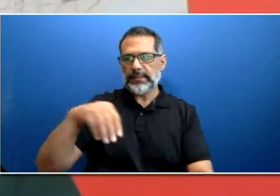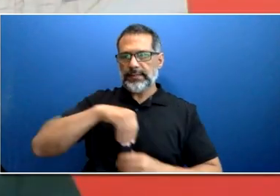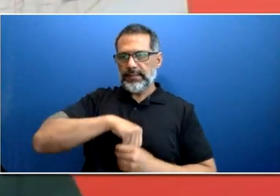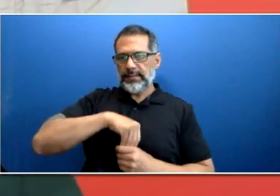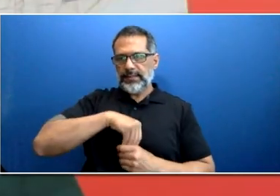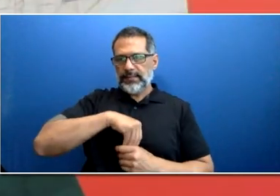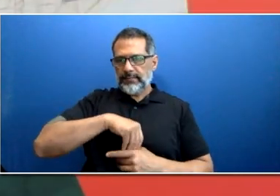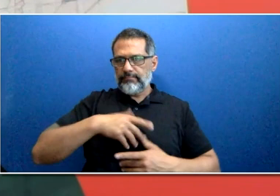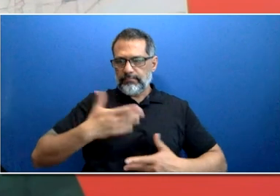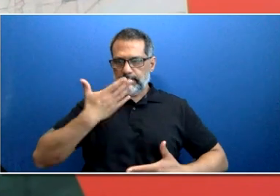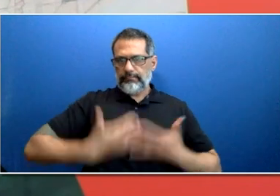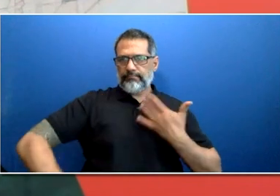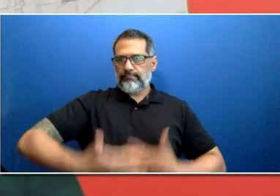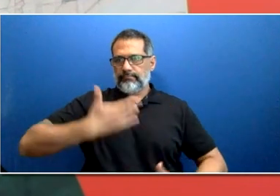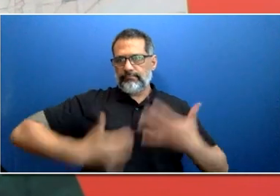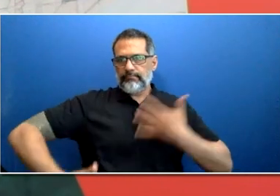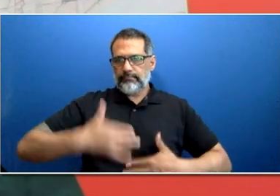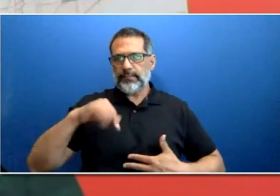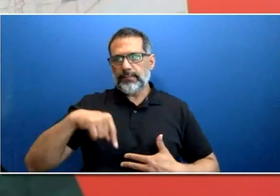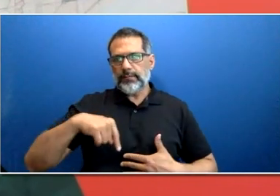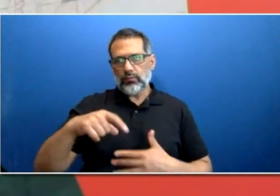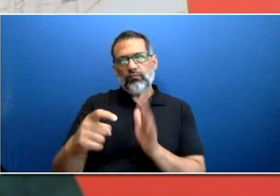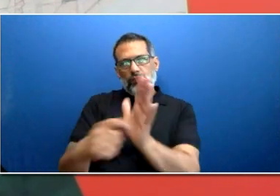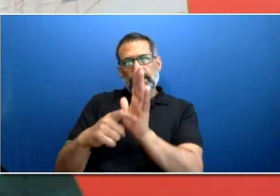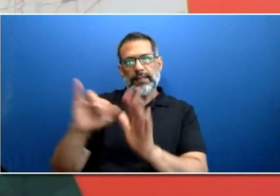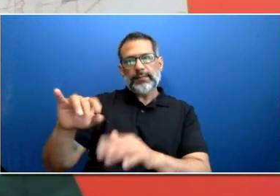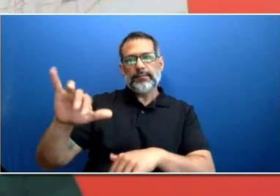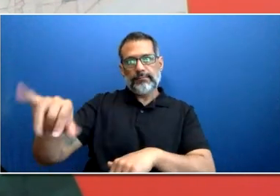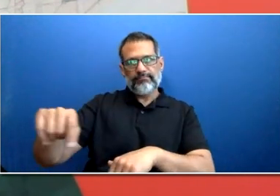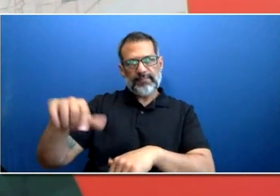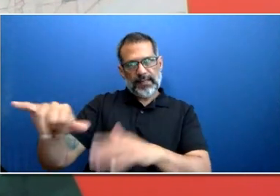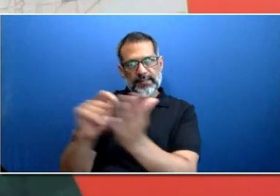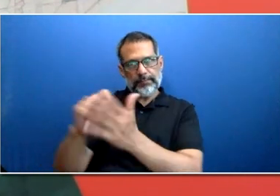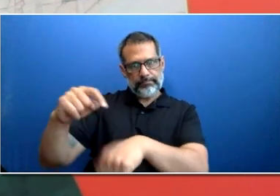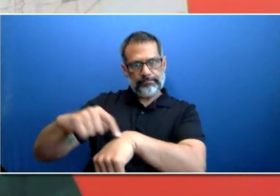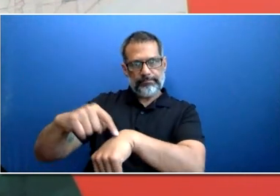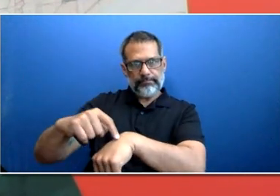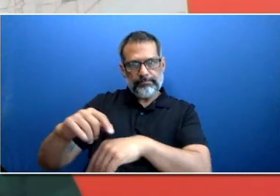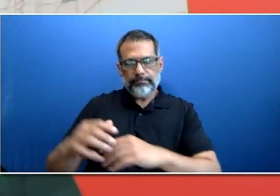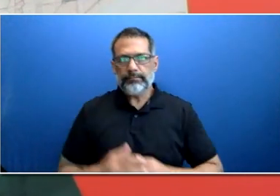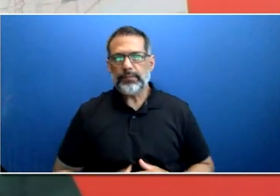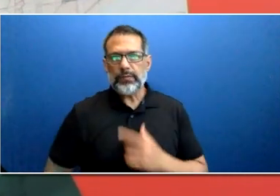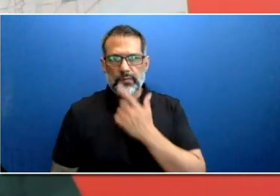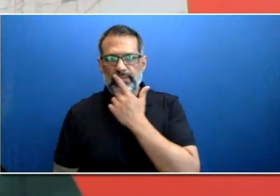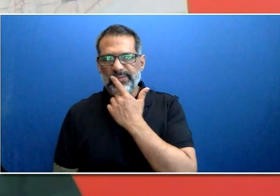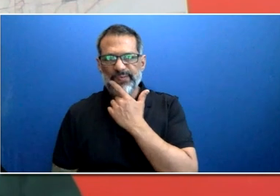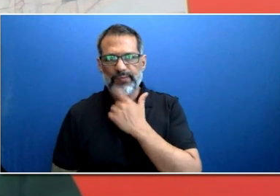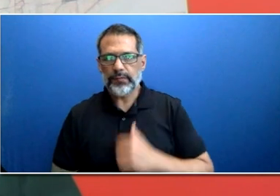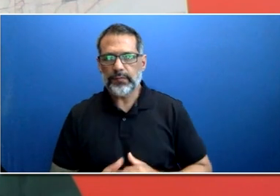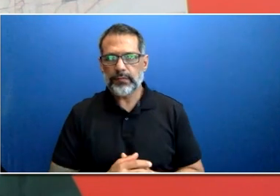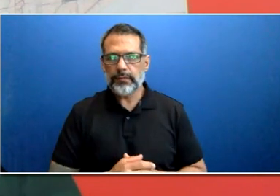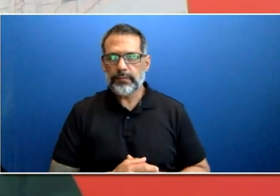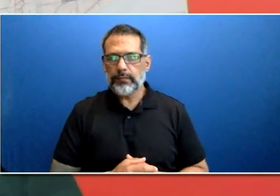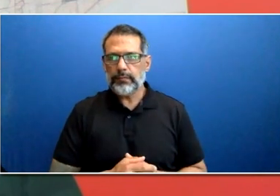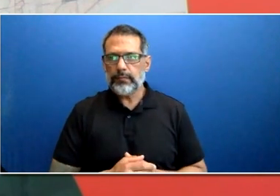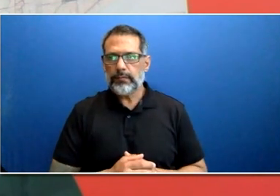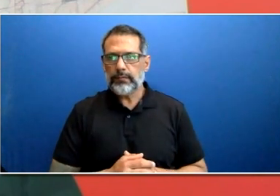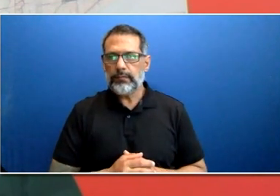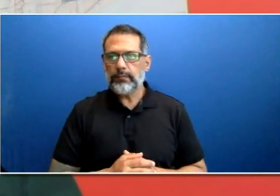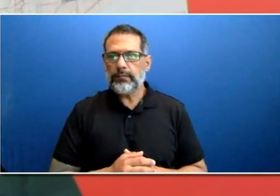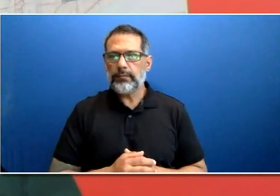Okay. So, are these positions unionized? What does a union do? How much does it cost?